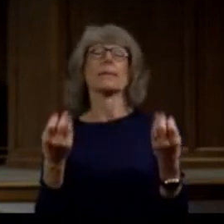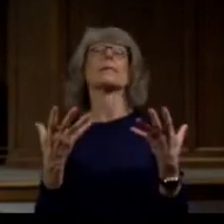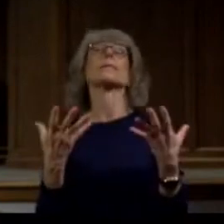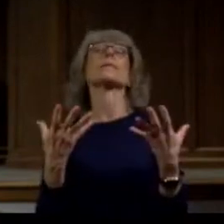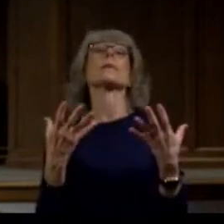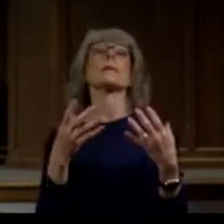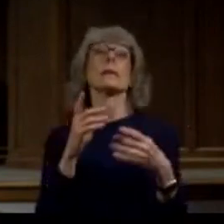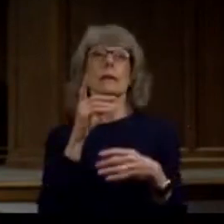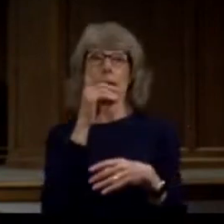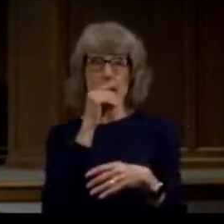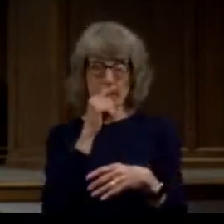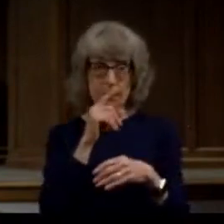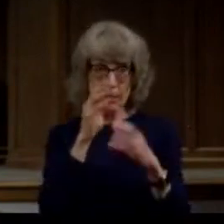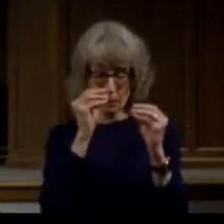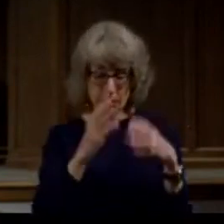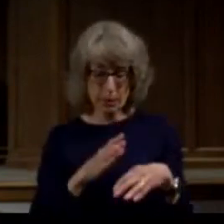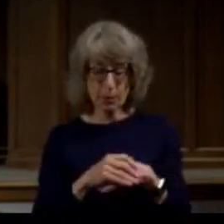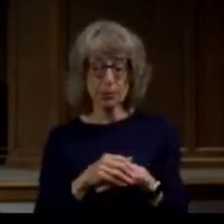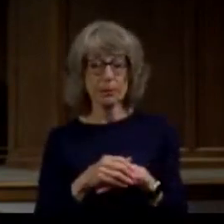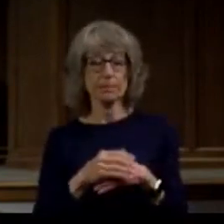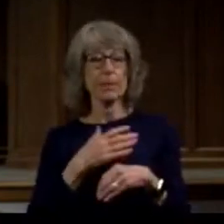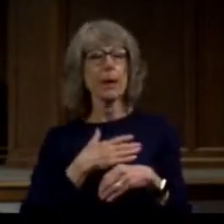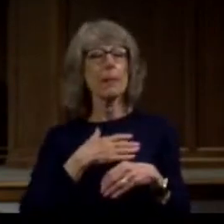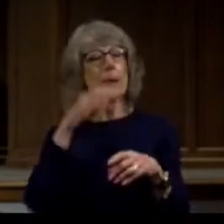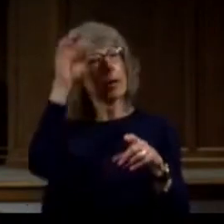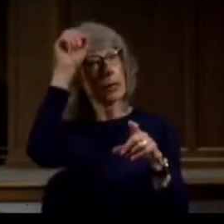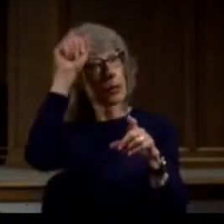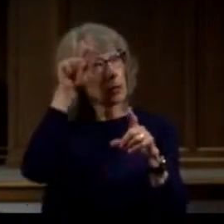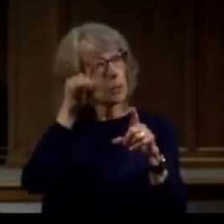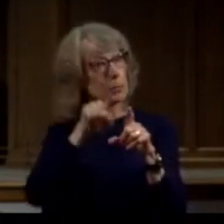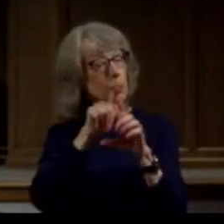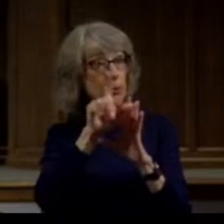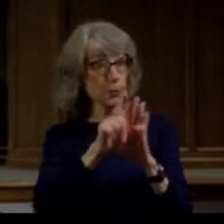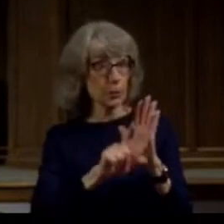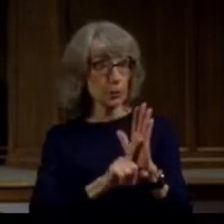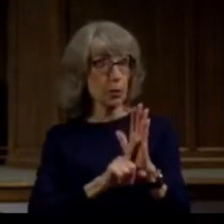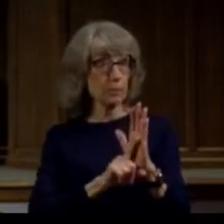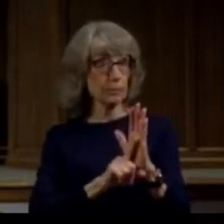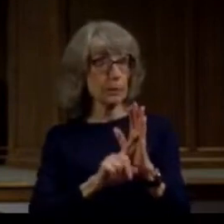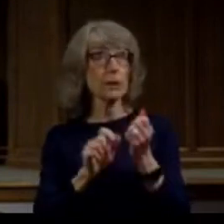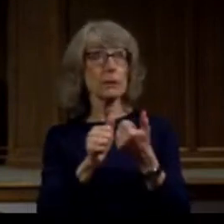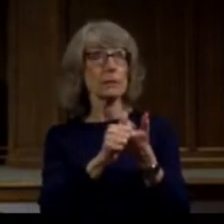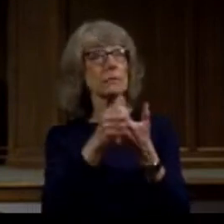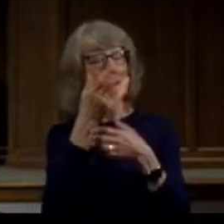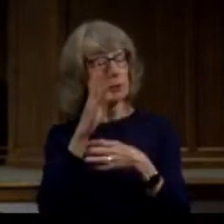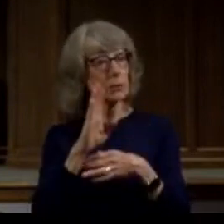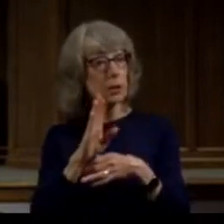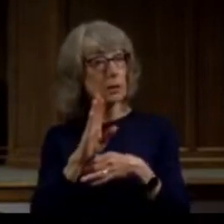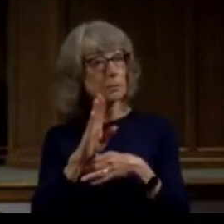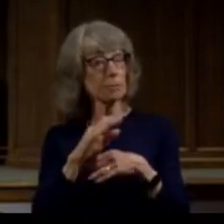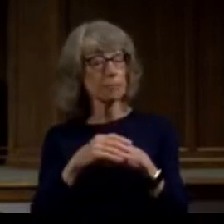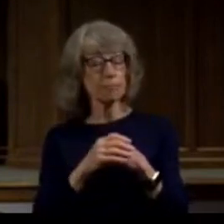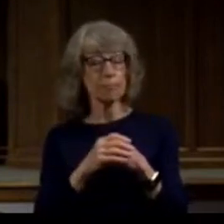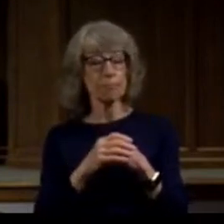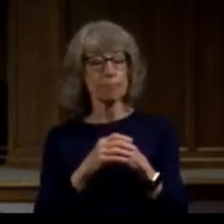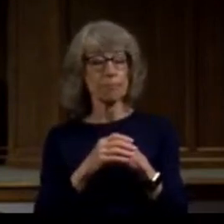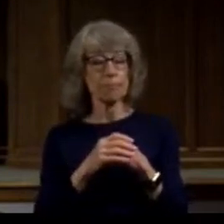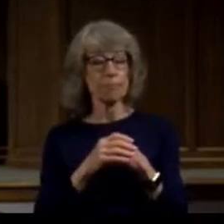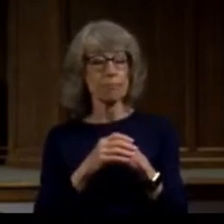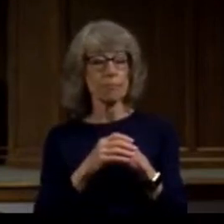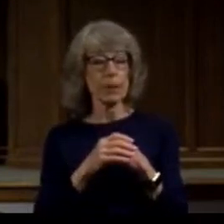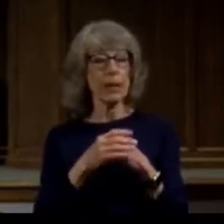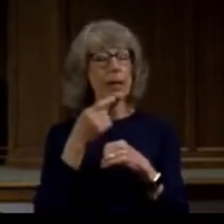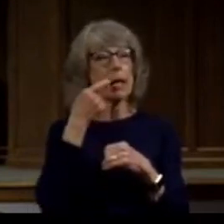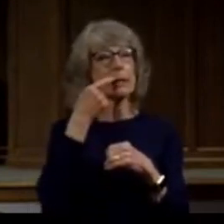my brother-in-law who I love and respect dearly he is a good and godly man was born with a cleft